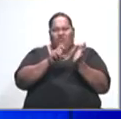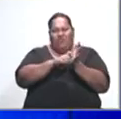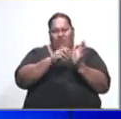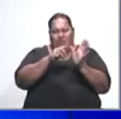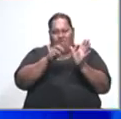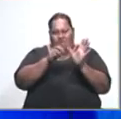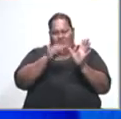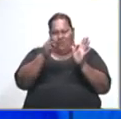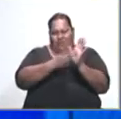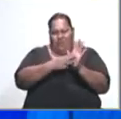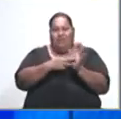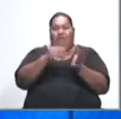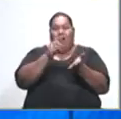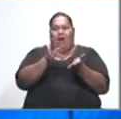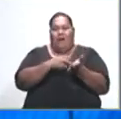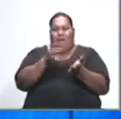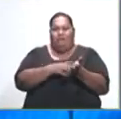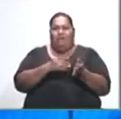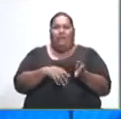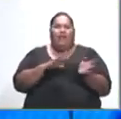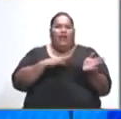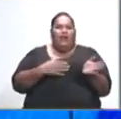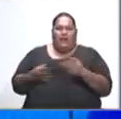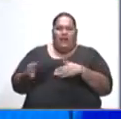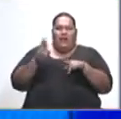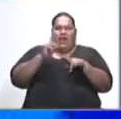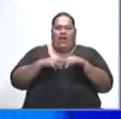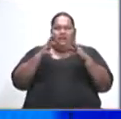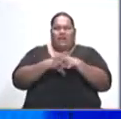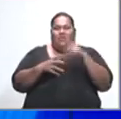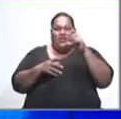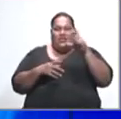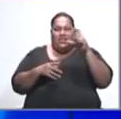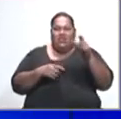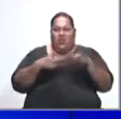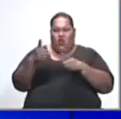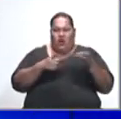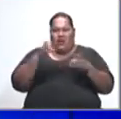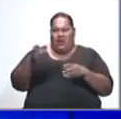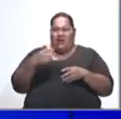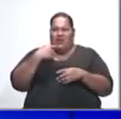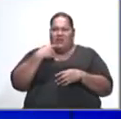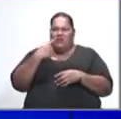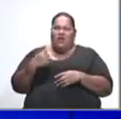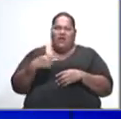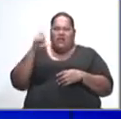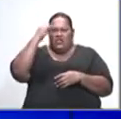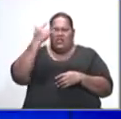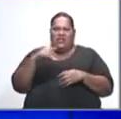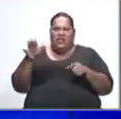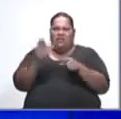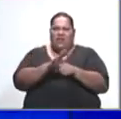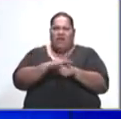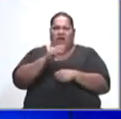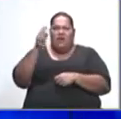Human rights activist and coordinator of the Fiji Women's Crisis Centre, Shamima Ali, has spoken against the suggestion made by the Minister for Women,